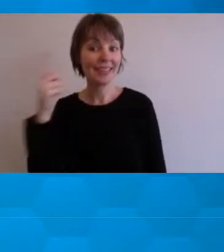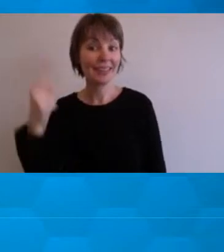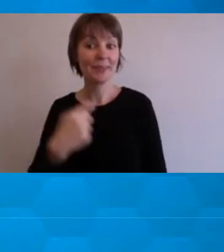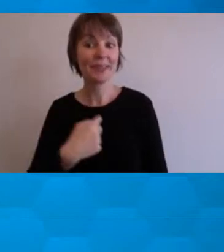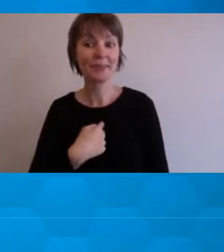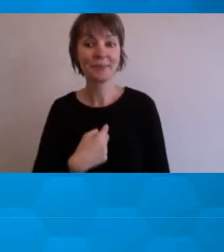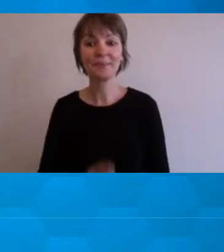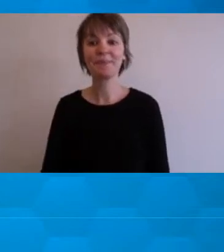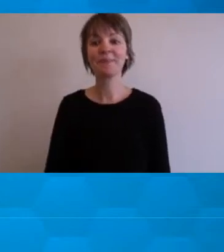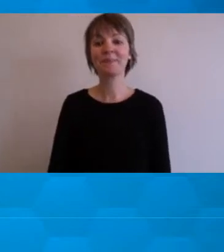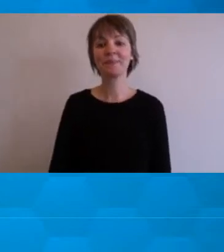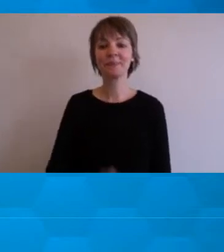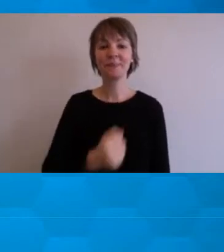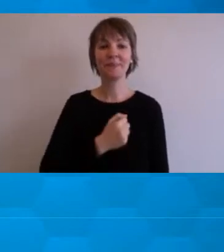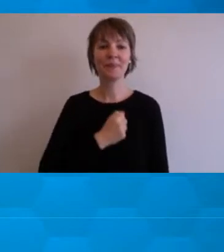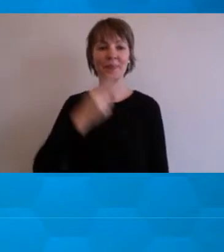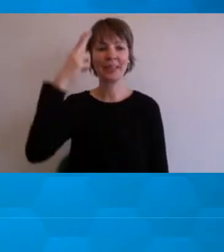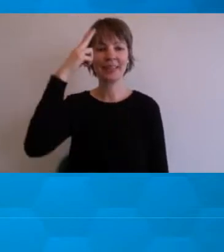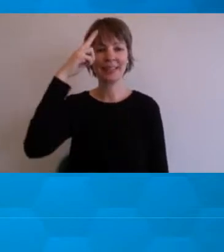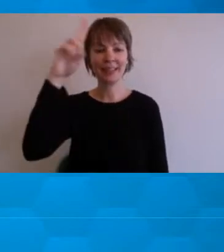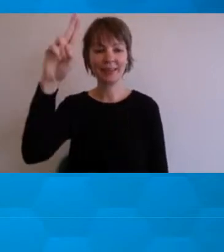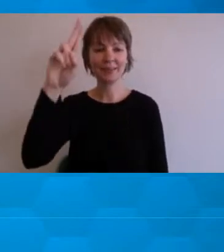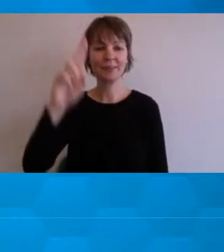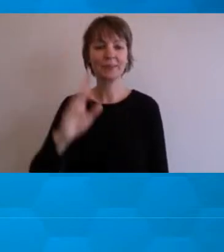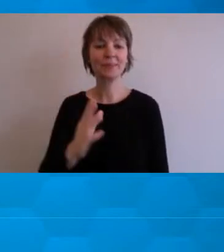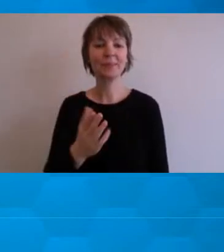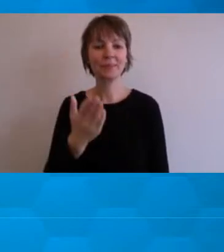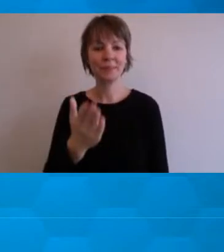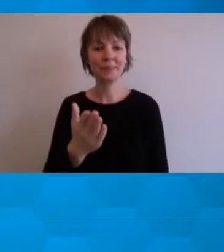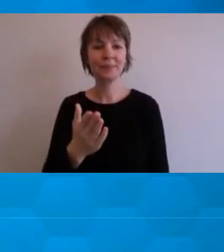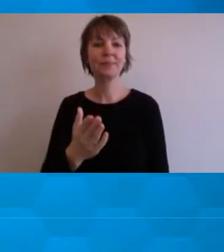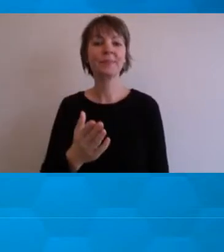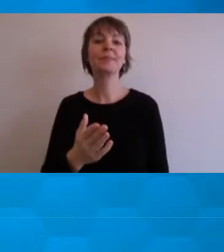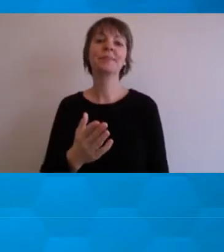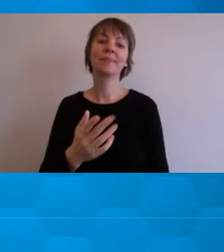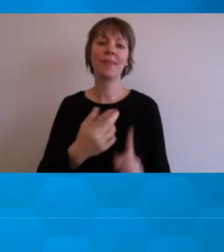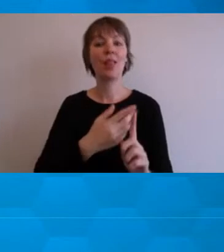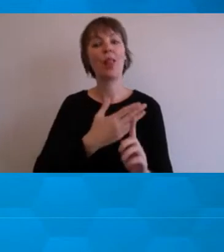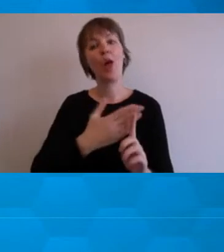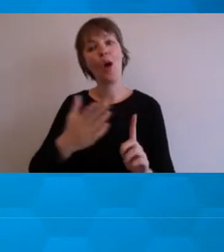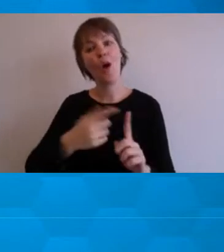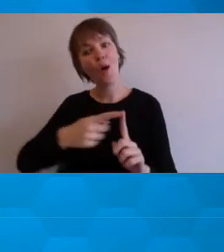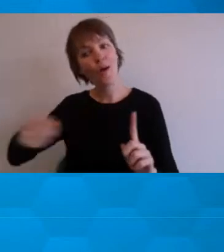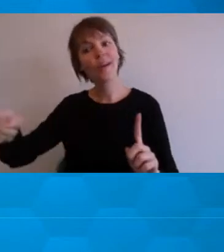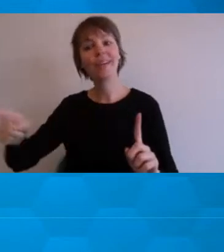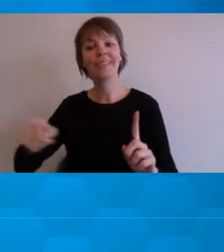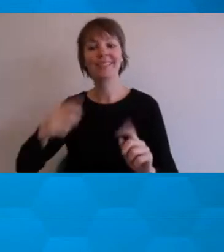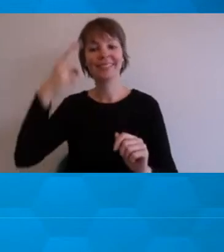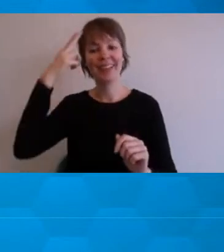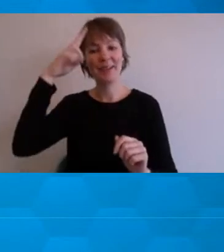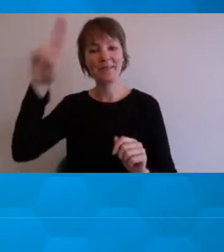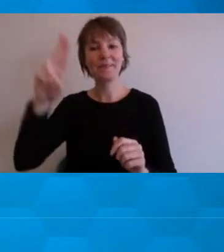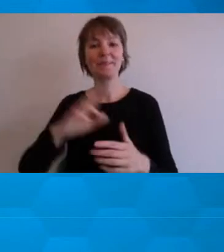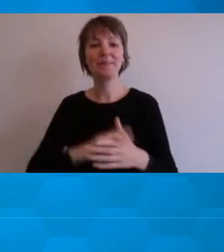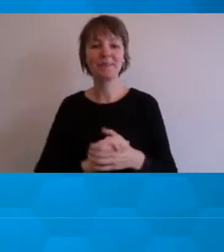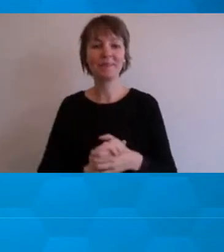My name is with a very long last name here, as you can see.